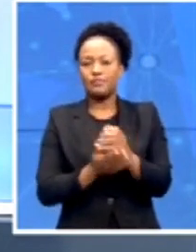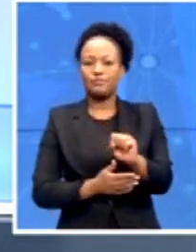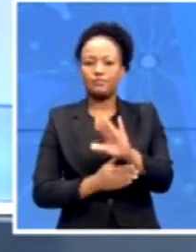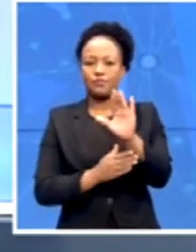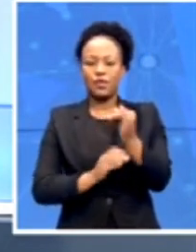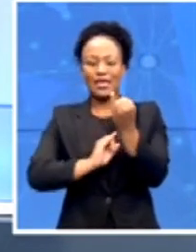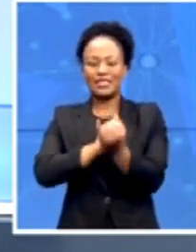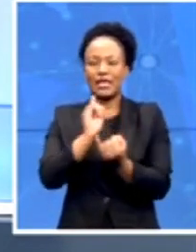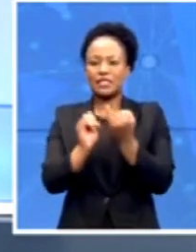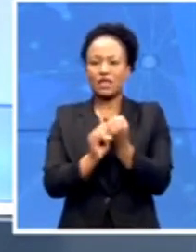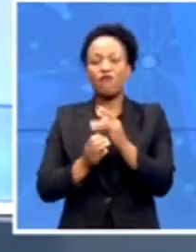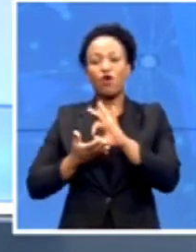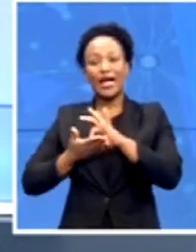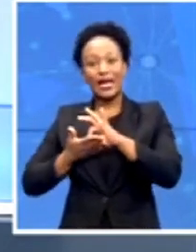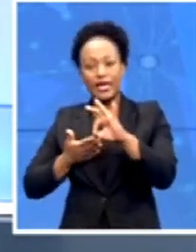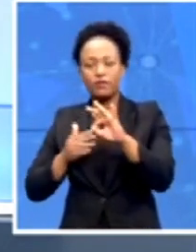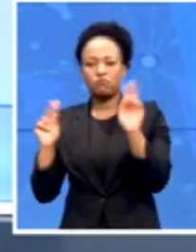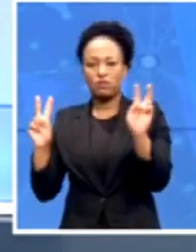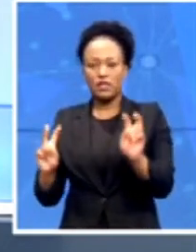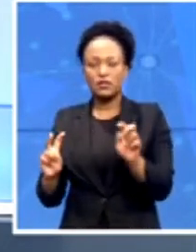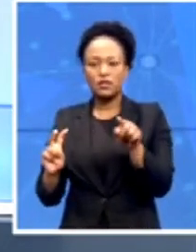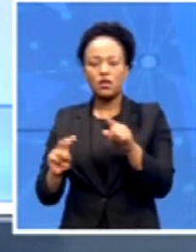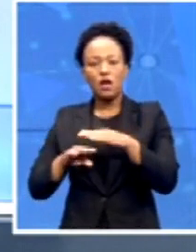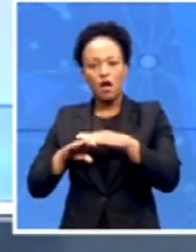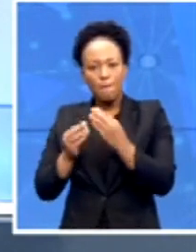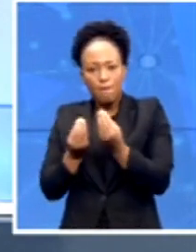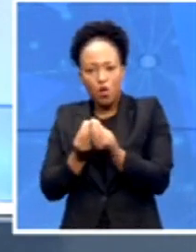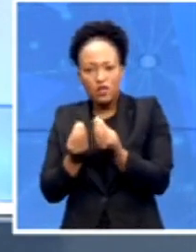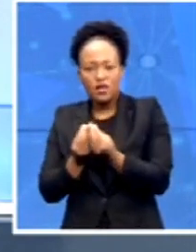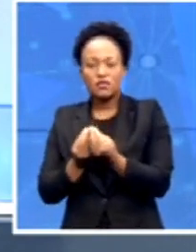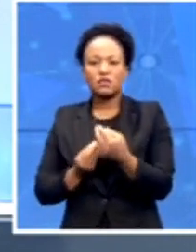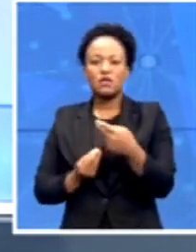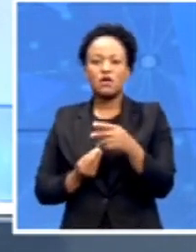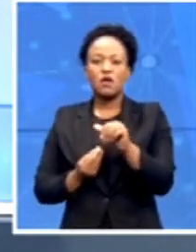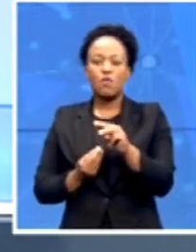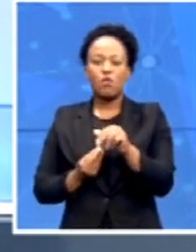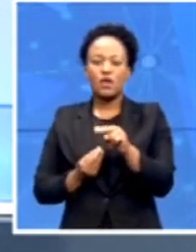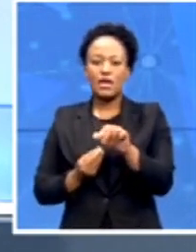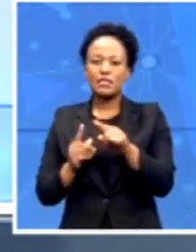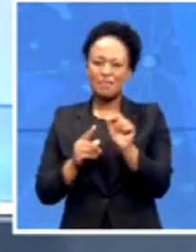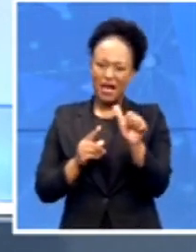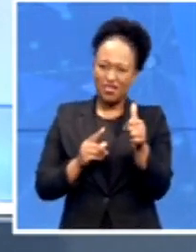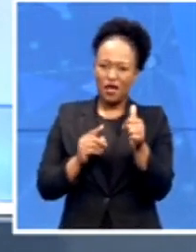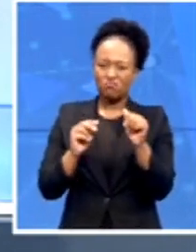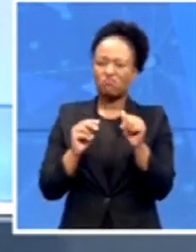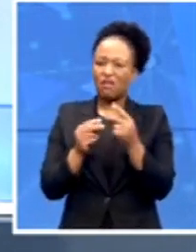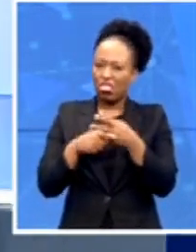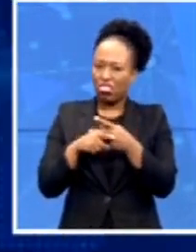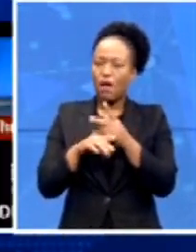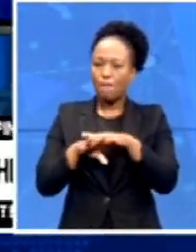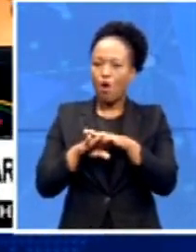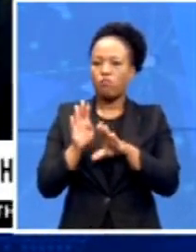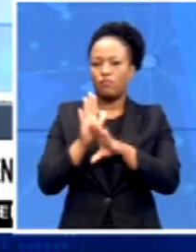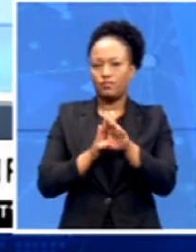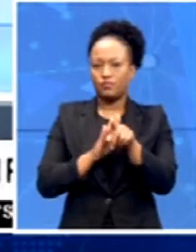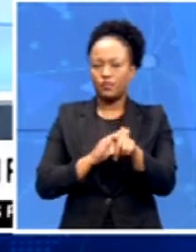hydrogen based products such as ammonia and synthetic jet fuels is rising all the hendrix is live for us